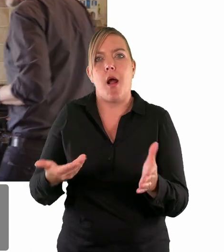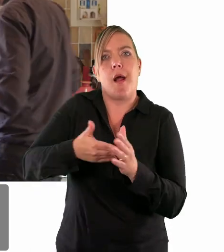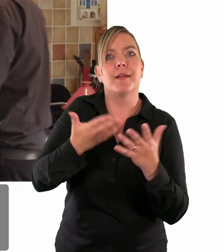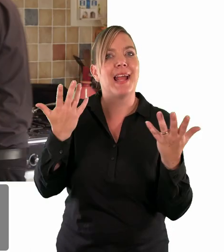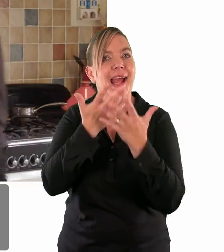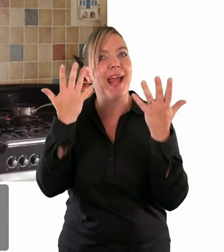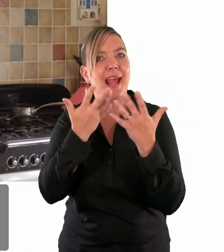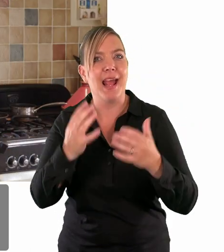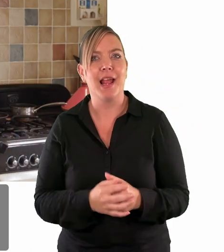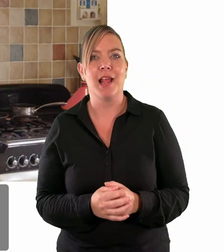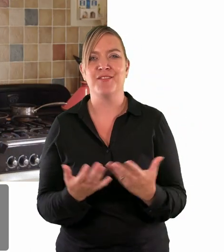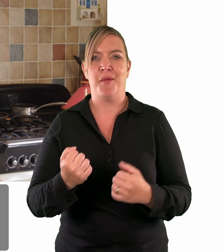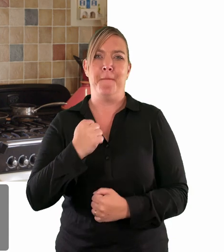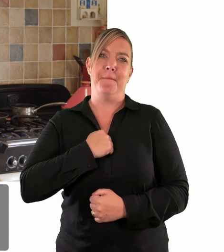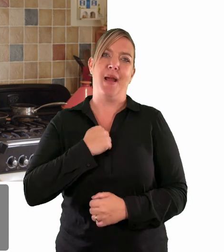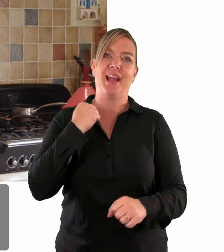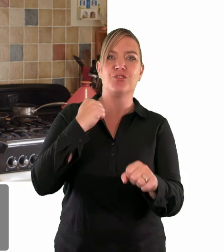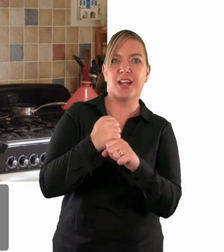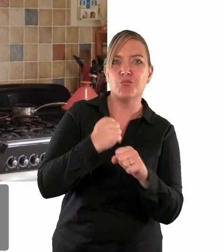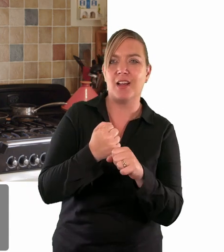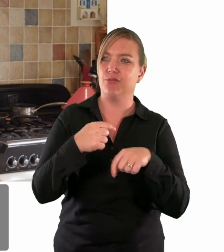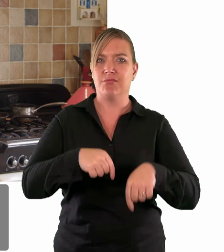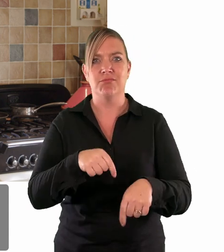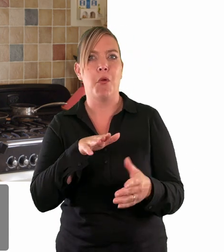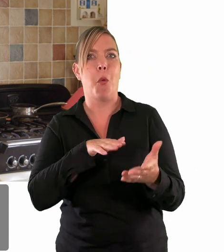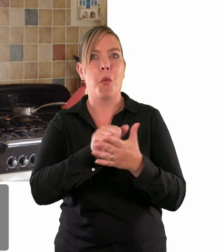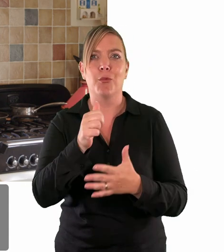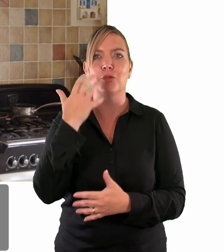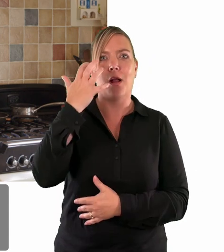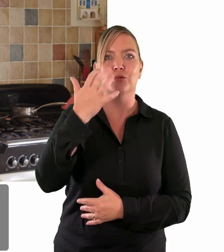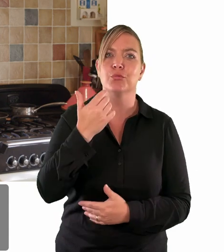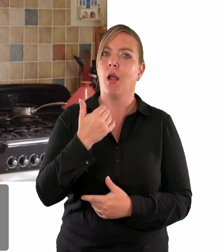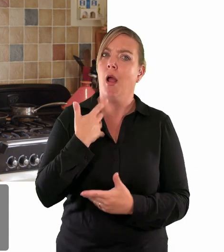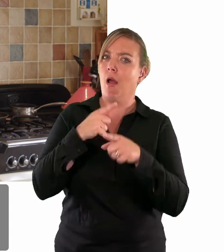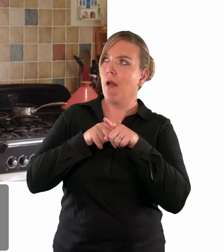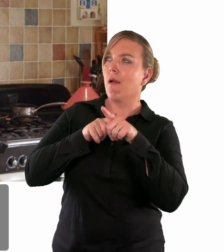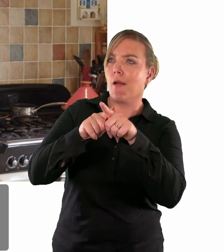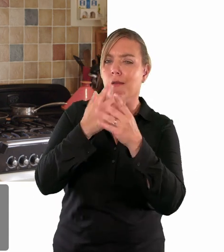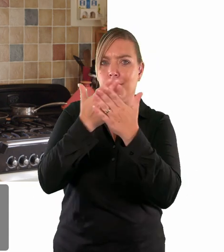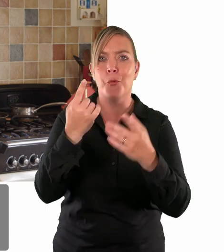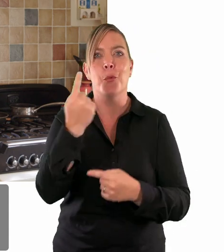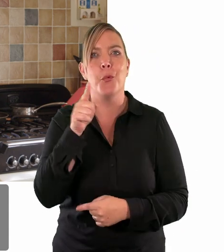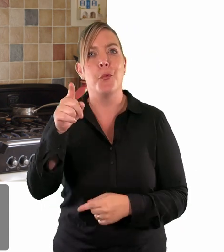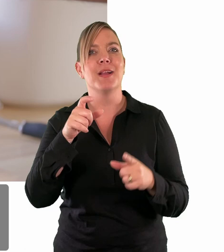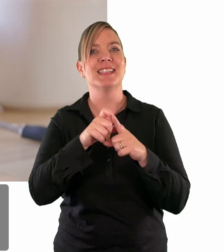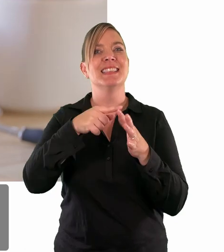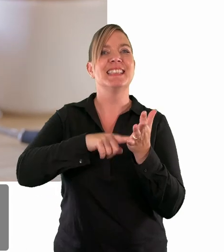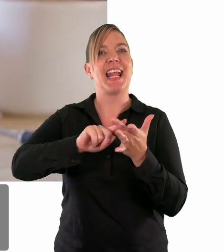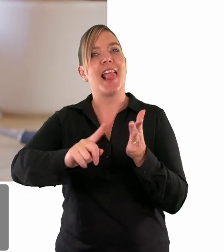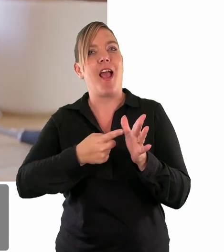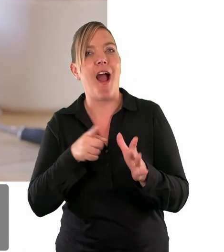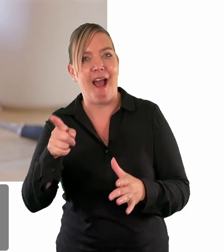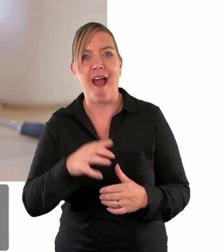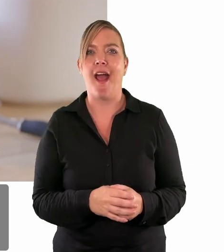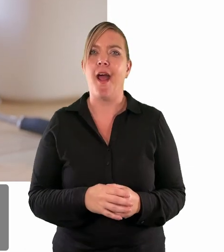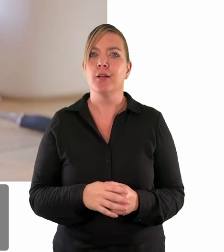so many of my generation in this culture and this country of course I'm following the Saint Delia method so